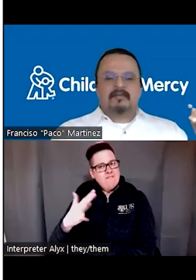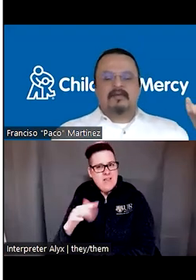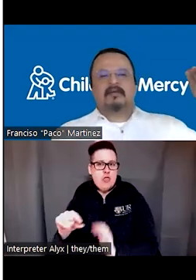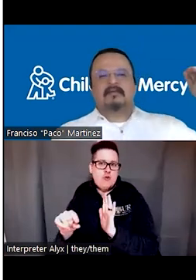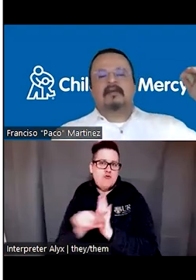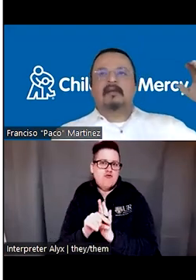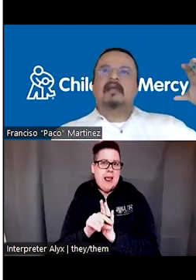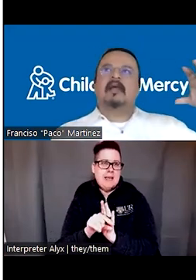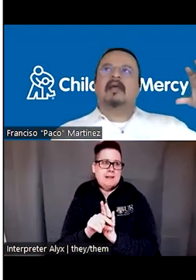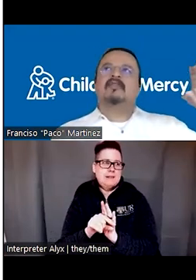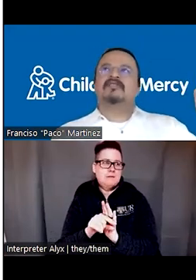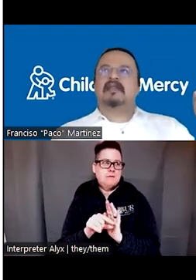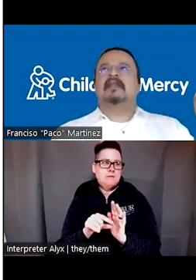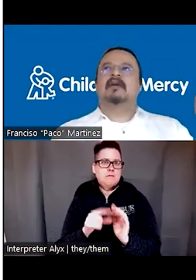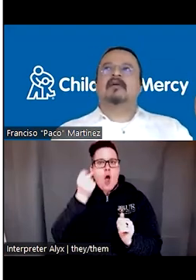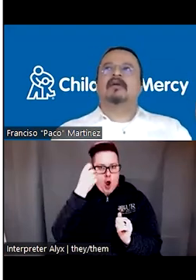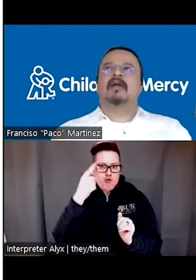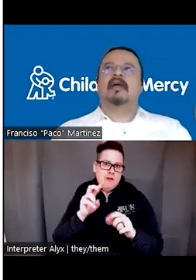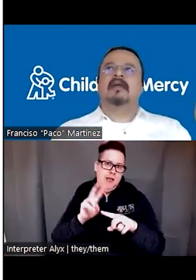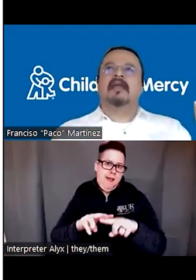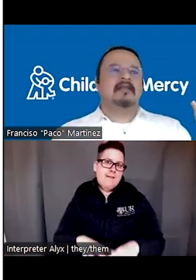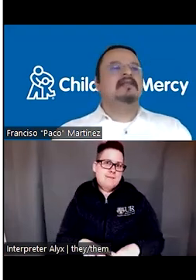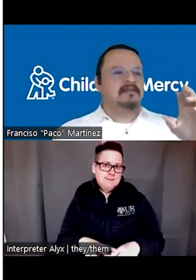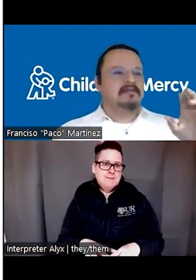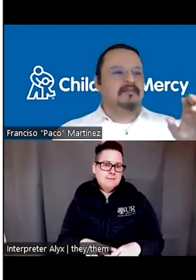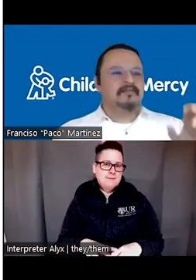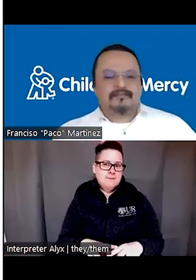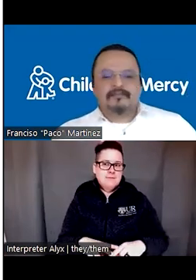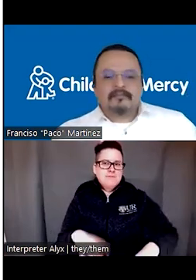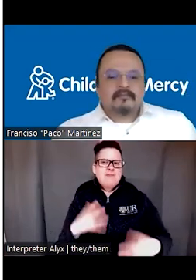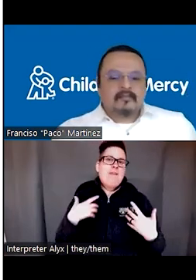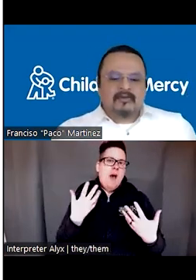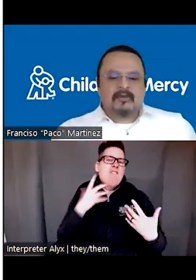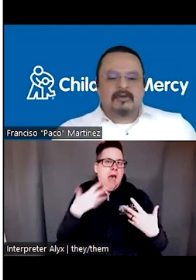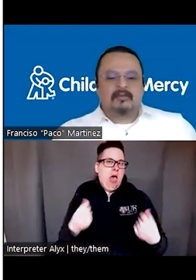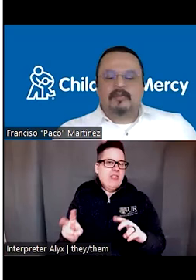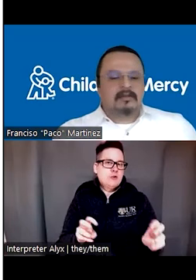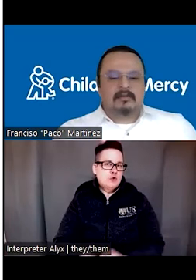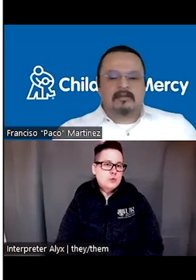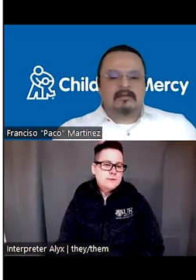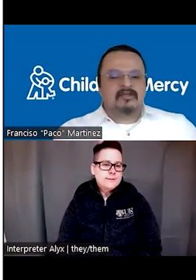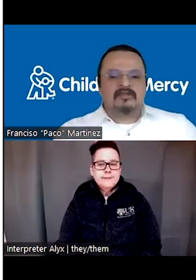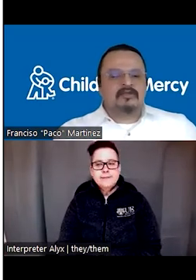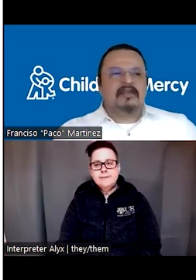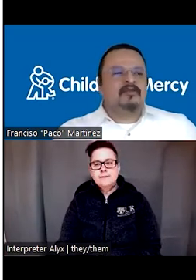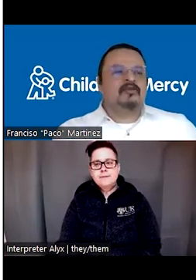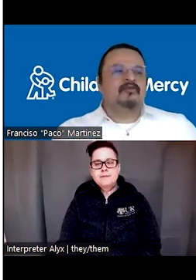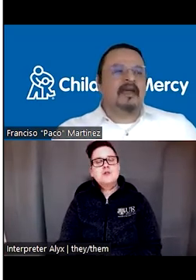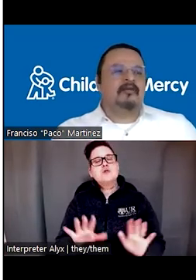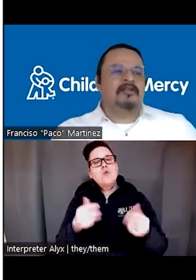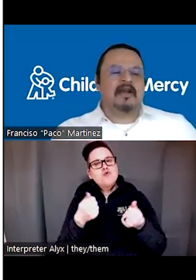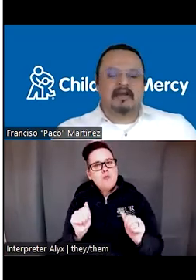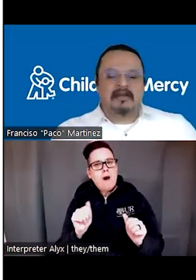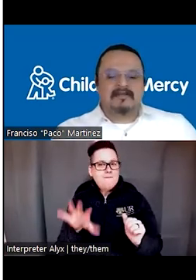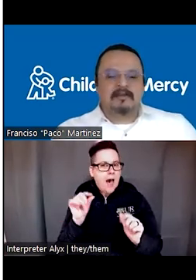fifth grade, uh, understanding or, uh, head literacy. So, but just try to, to